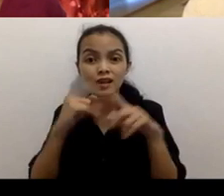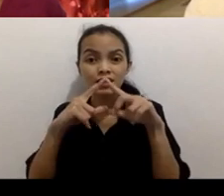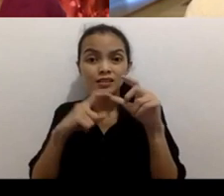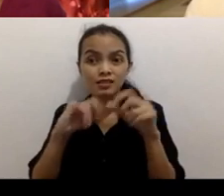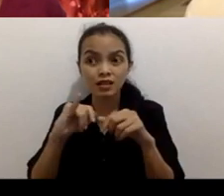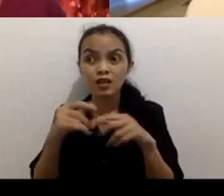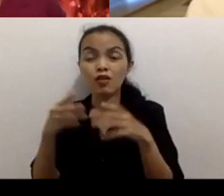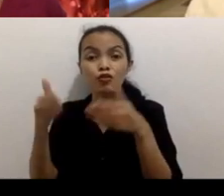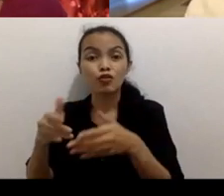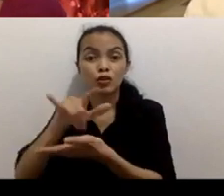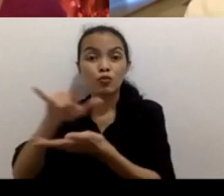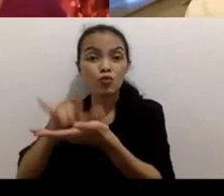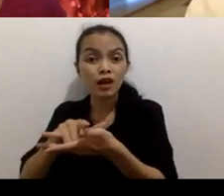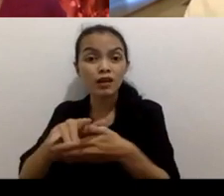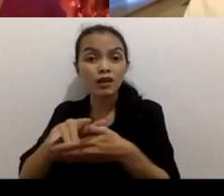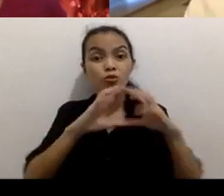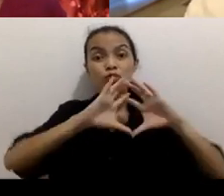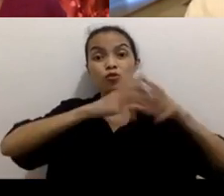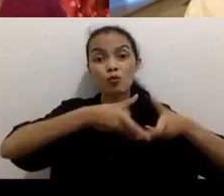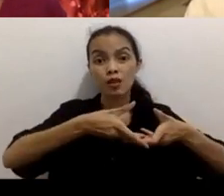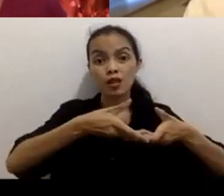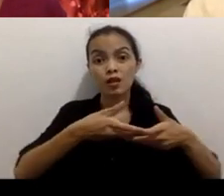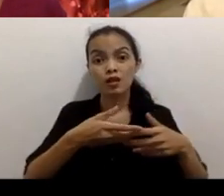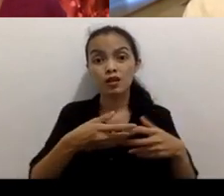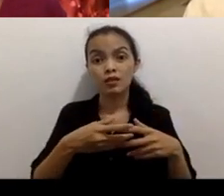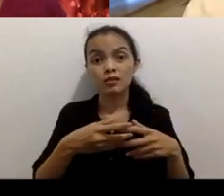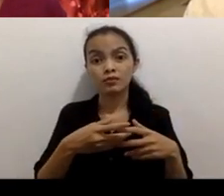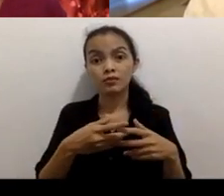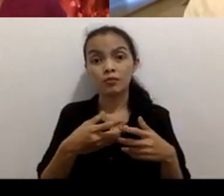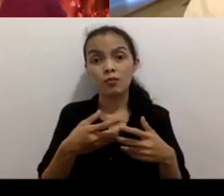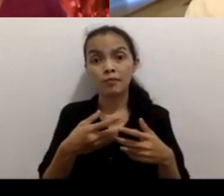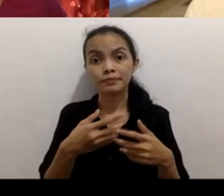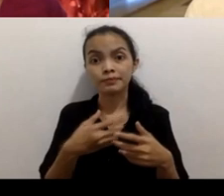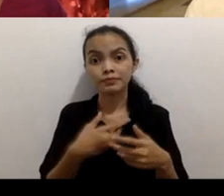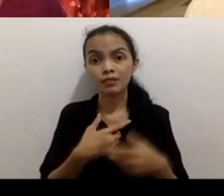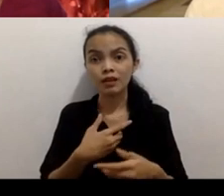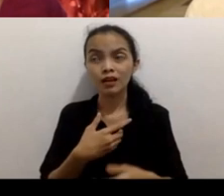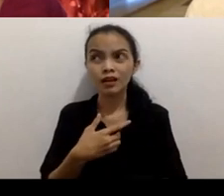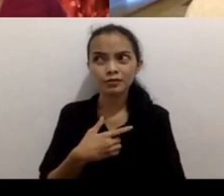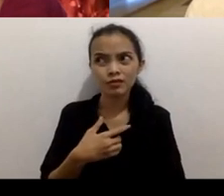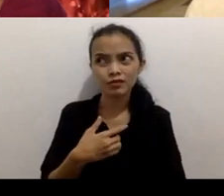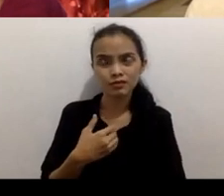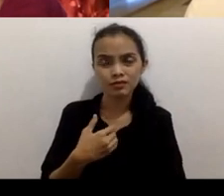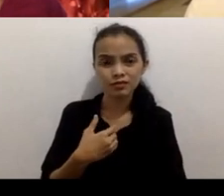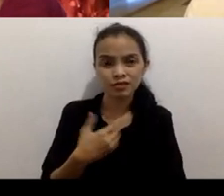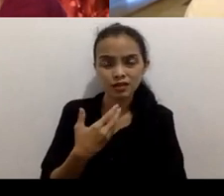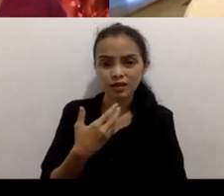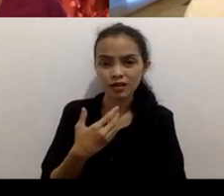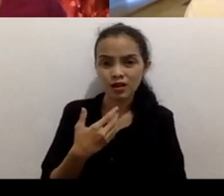story sorry I'm not sure I'm sorry my answer went a little bit long I'm not sure whether I was asking answering your question